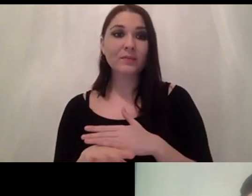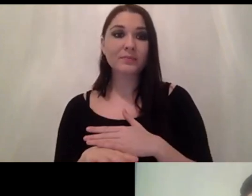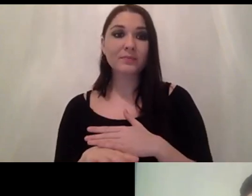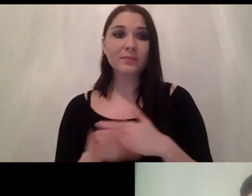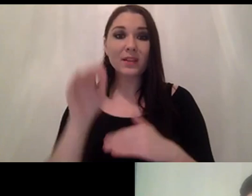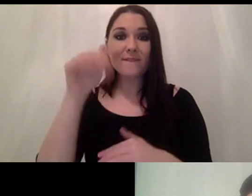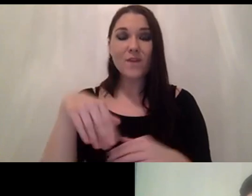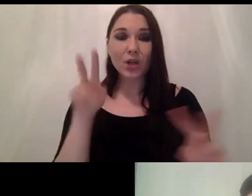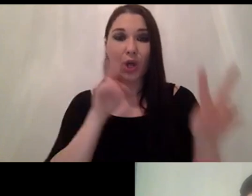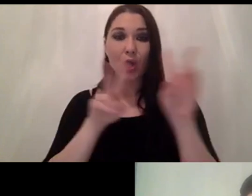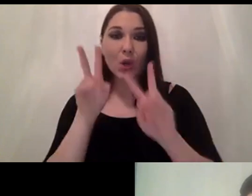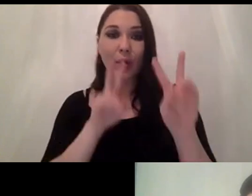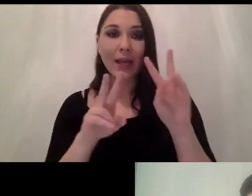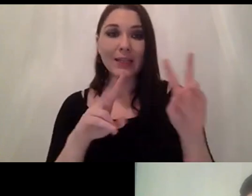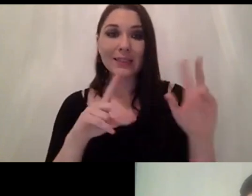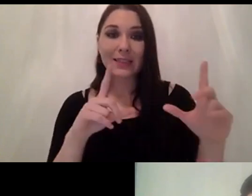in automobile